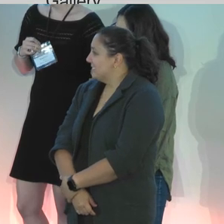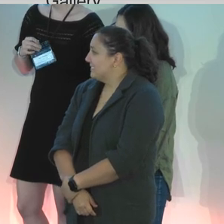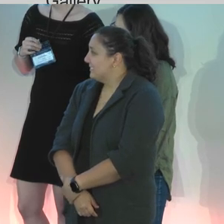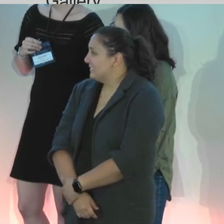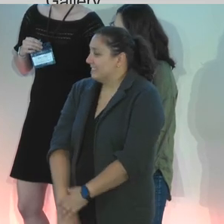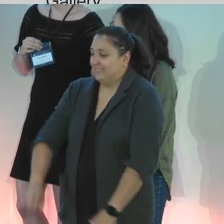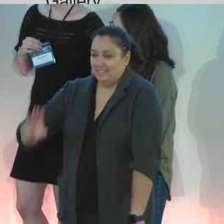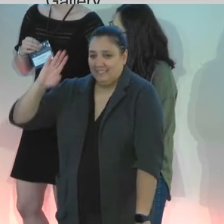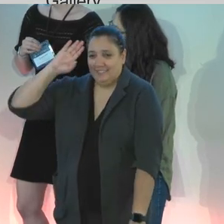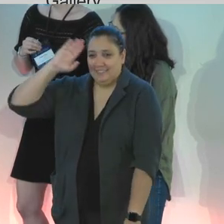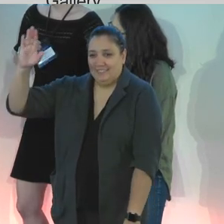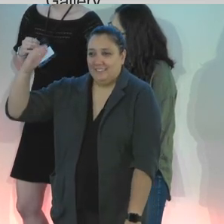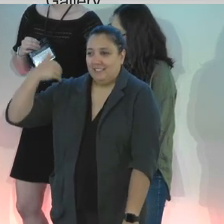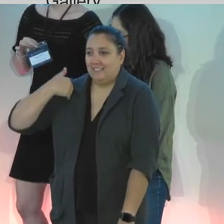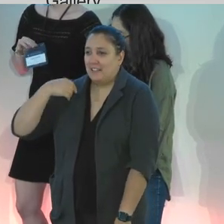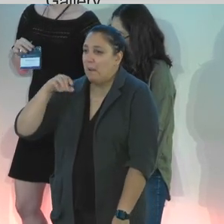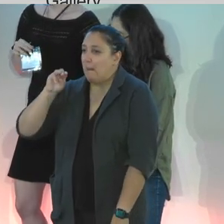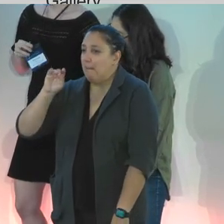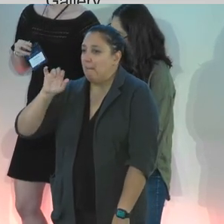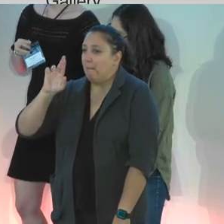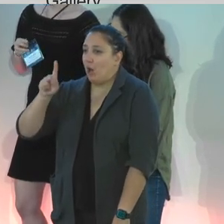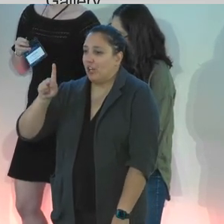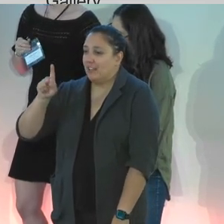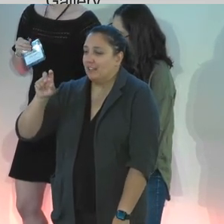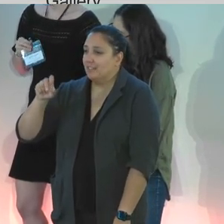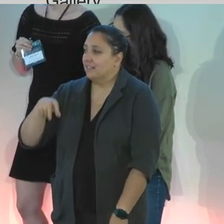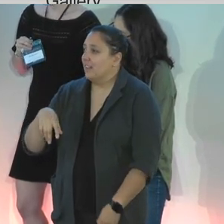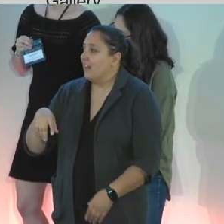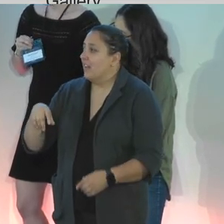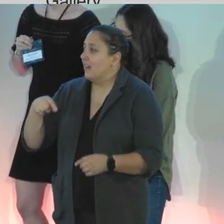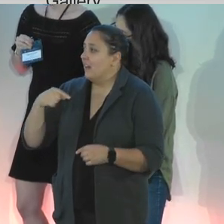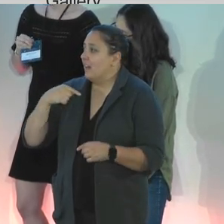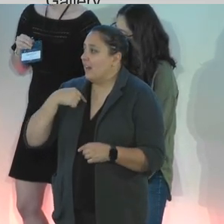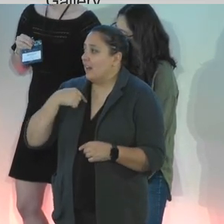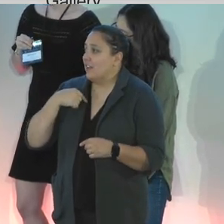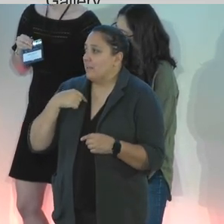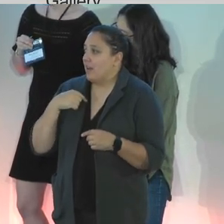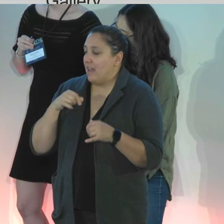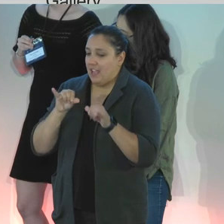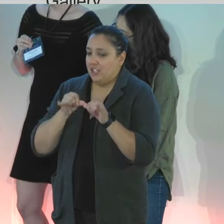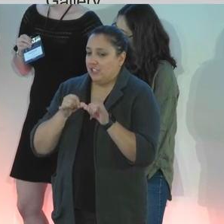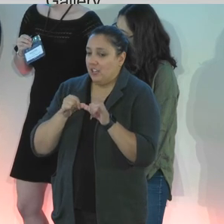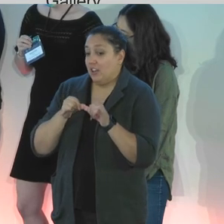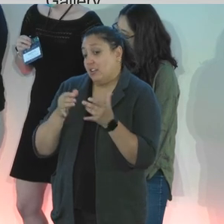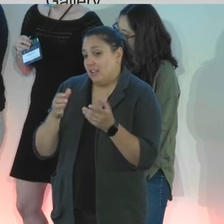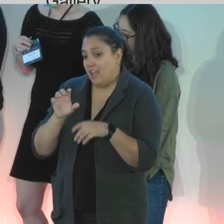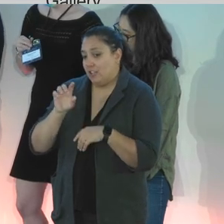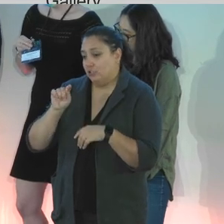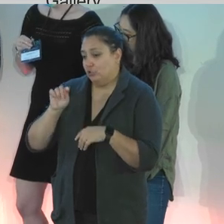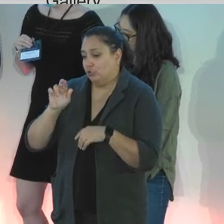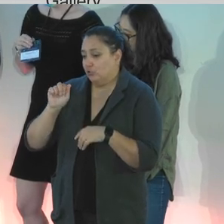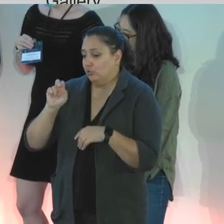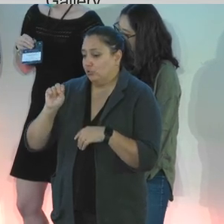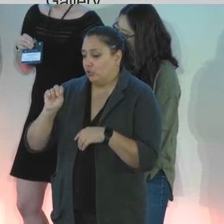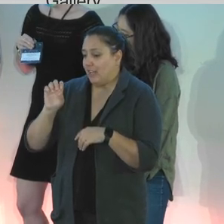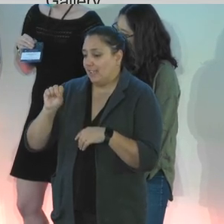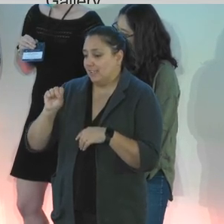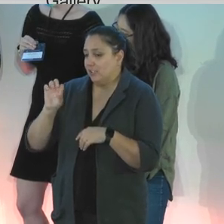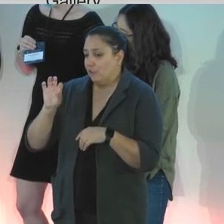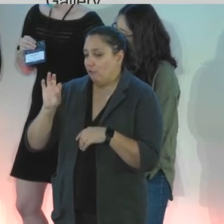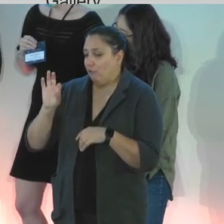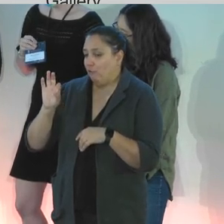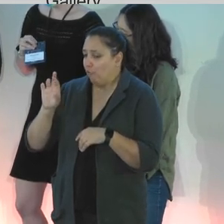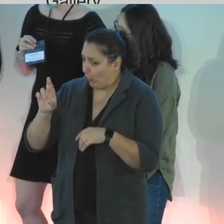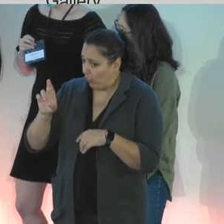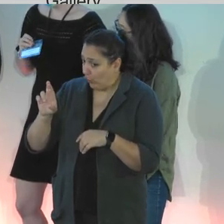Hi, everyone. I'm Mark Steelman. I'm a Unity Engineer at Transfer and also a XR Access working group member,